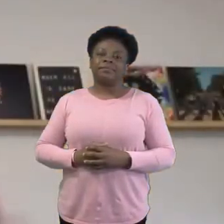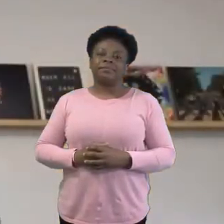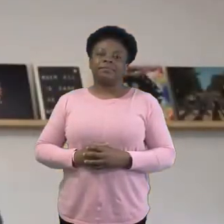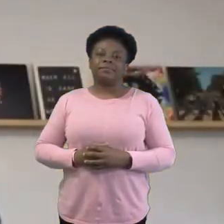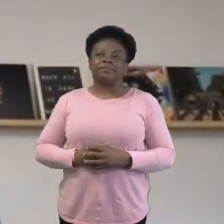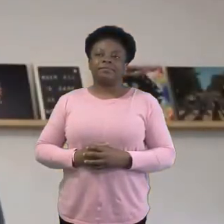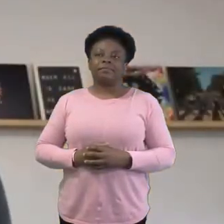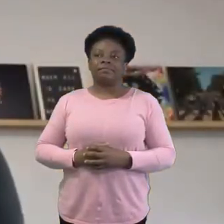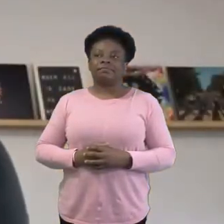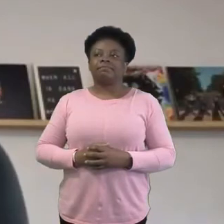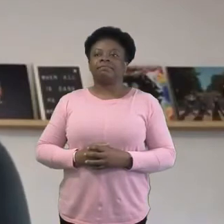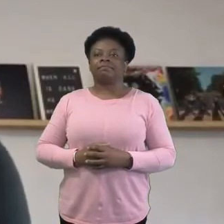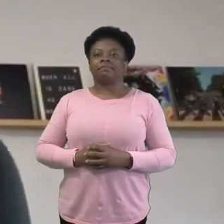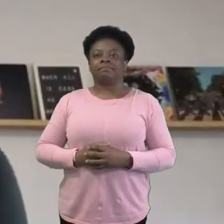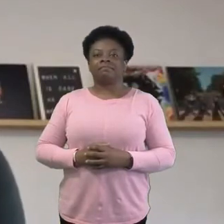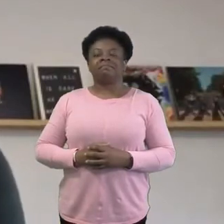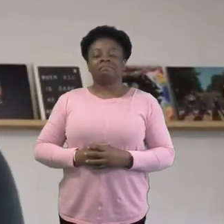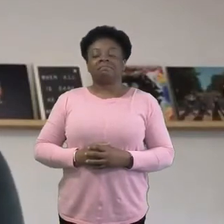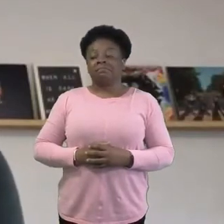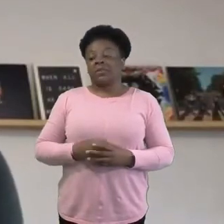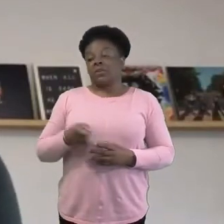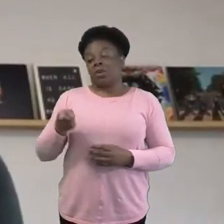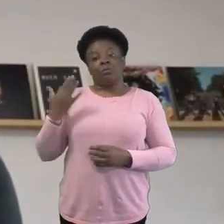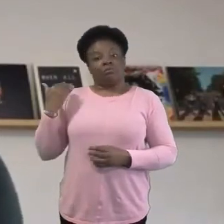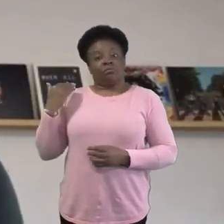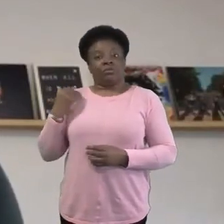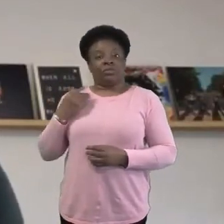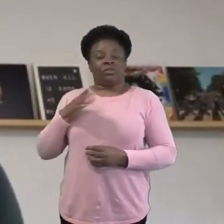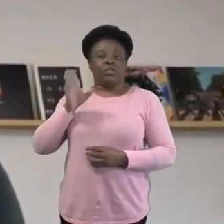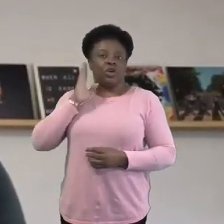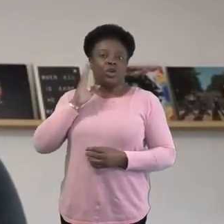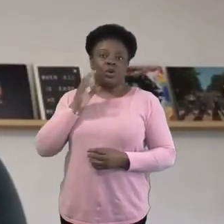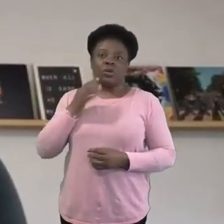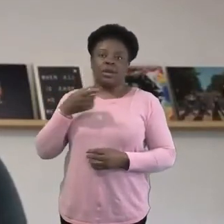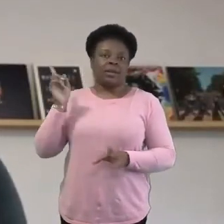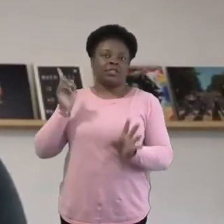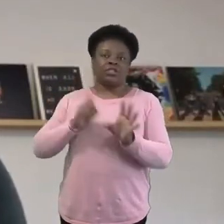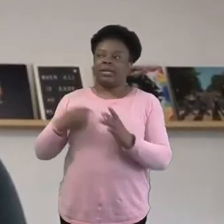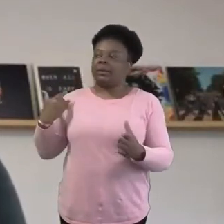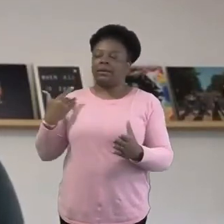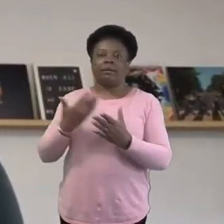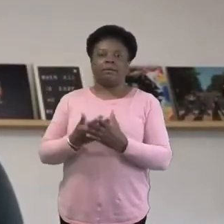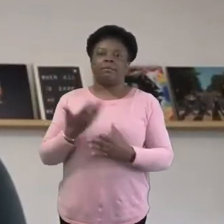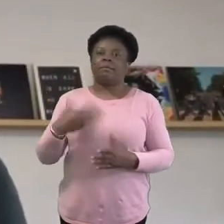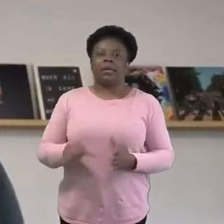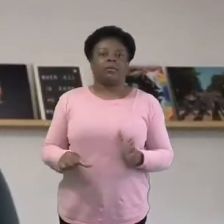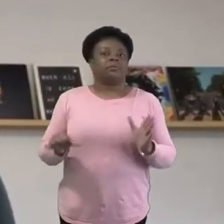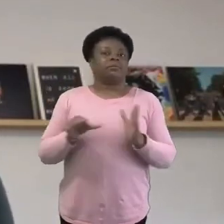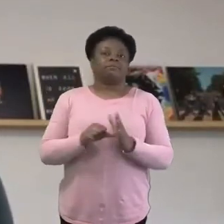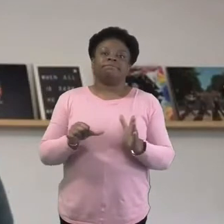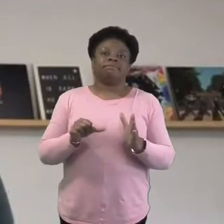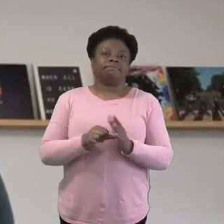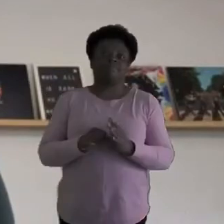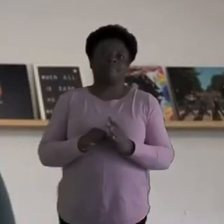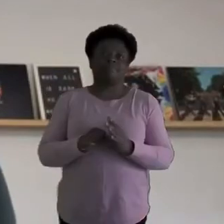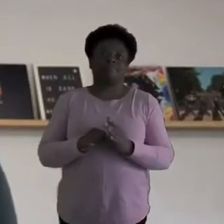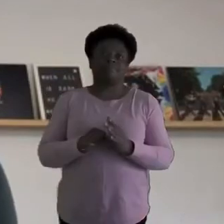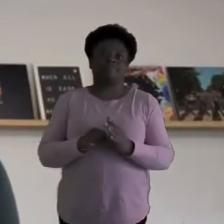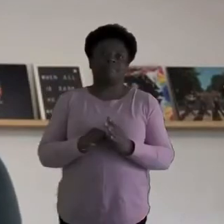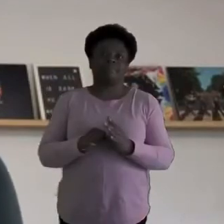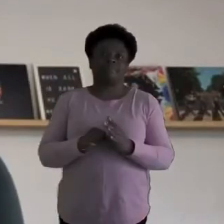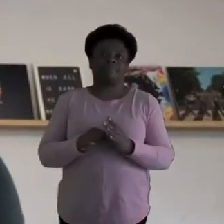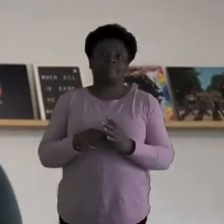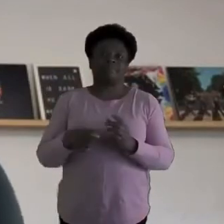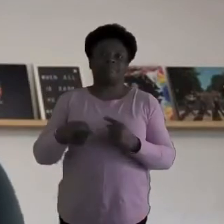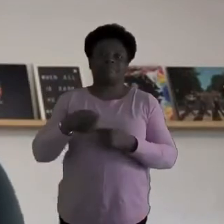As we've just heard, this last year or so has been really, really hard. And as we move forward and things kind of